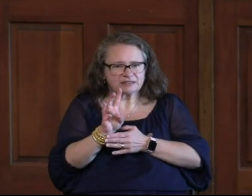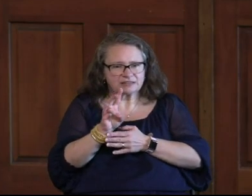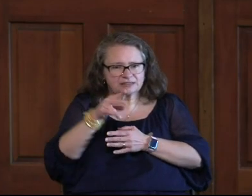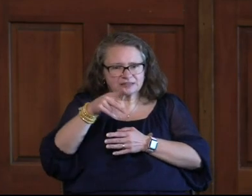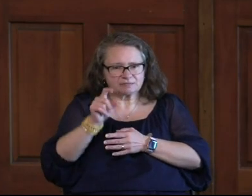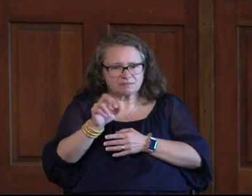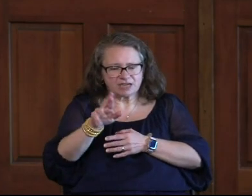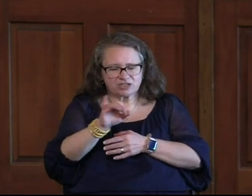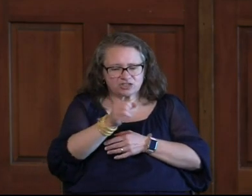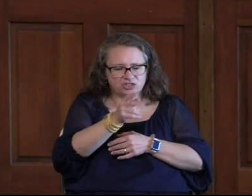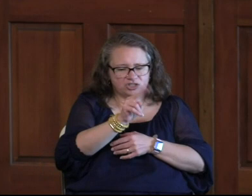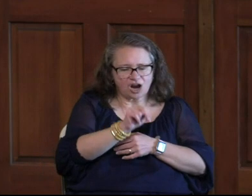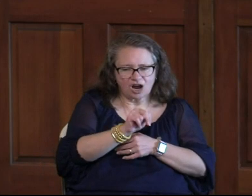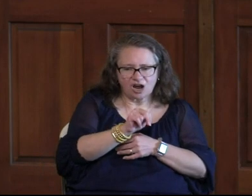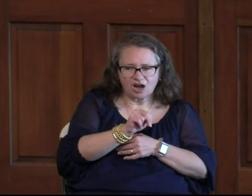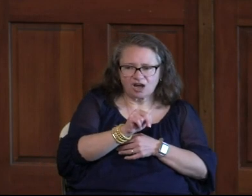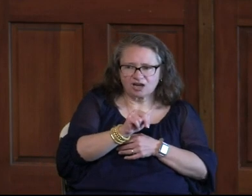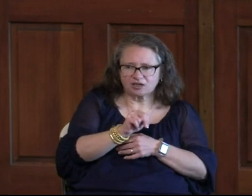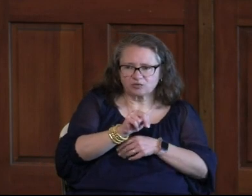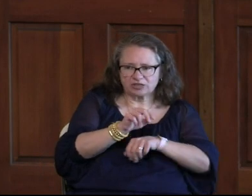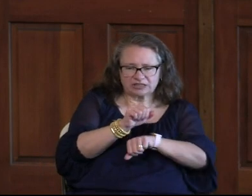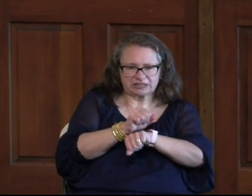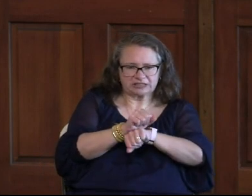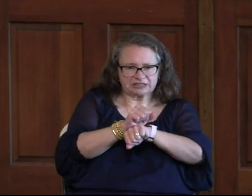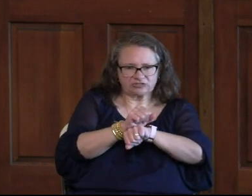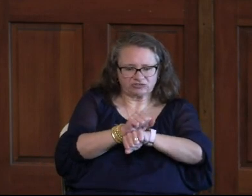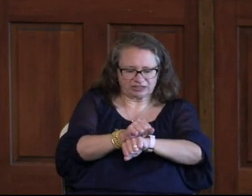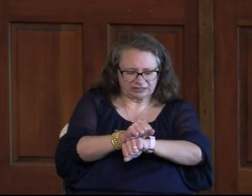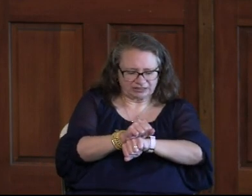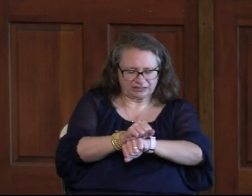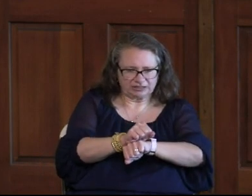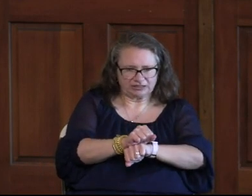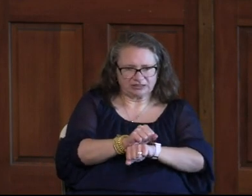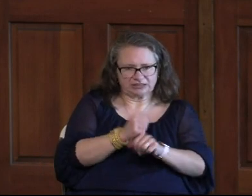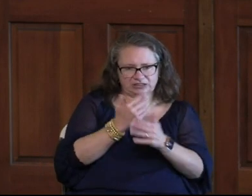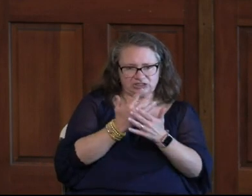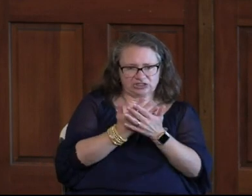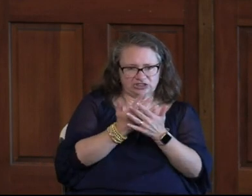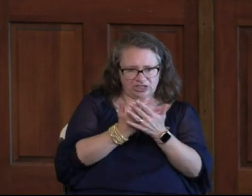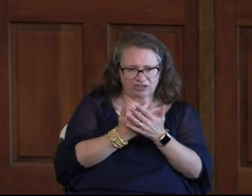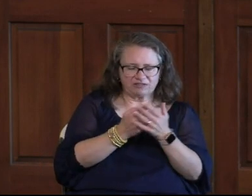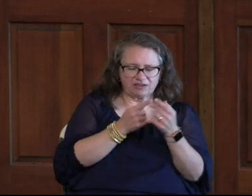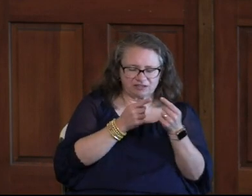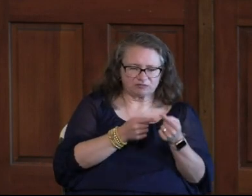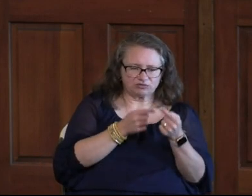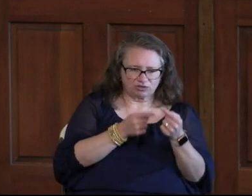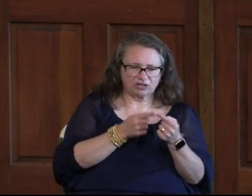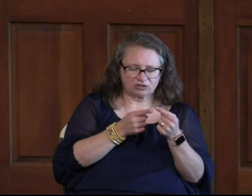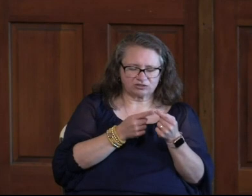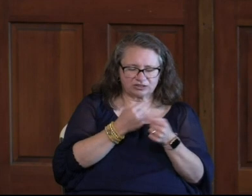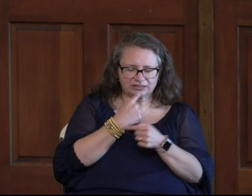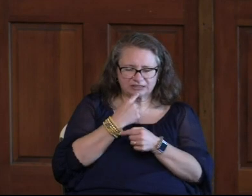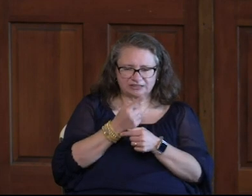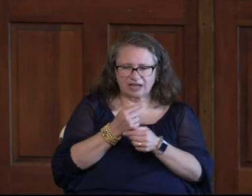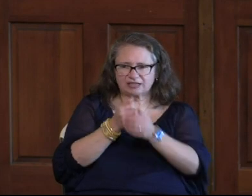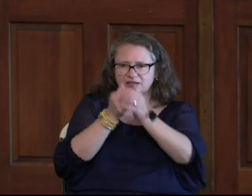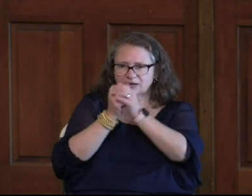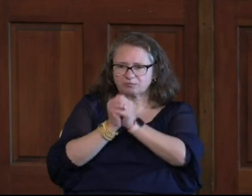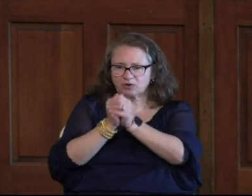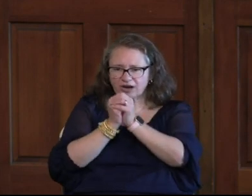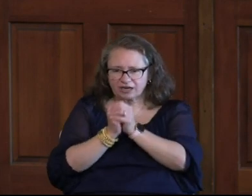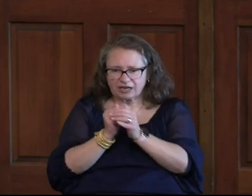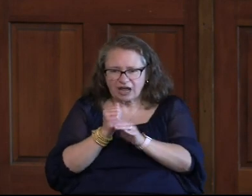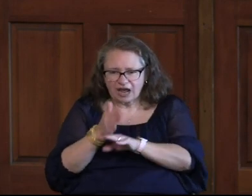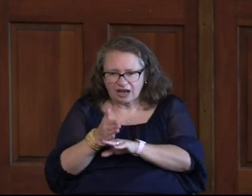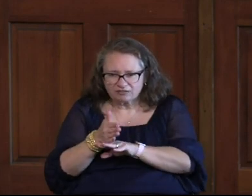Peter And John Were Just Arrested They Got Some Tremendous Hards In Their Life And They They Say This They Pray This